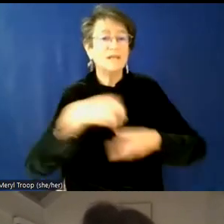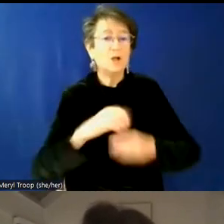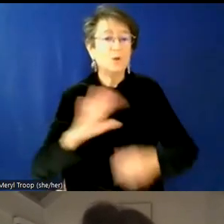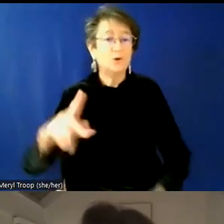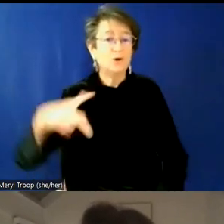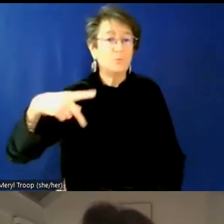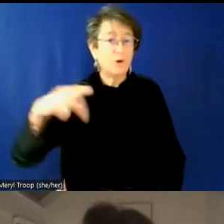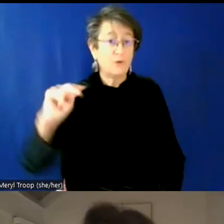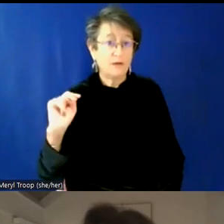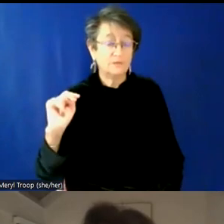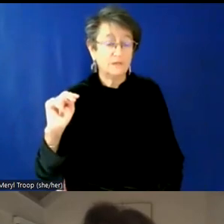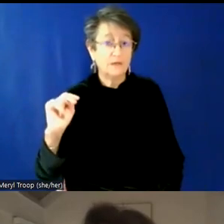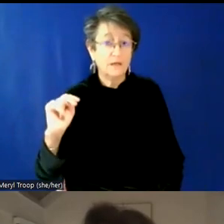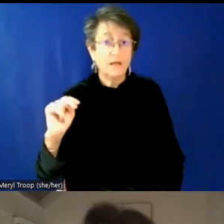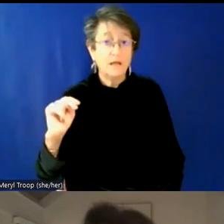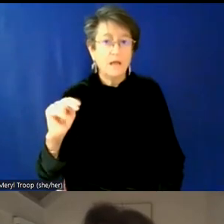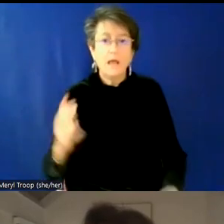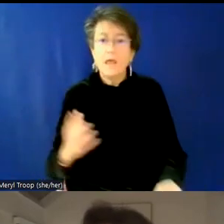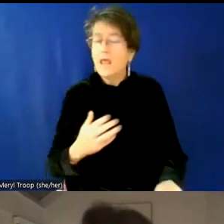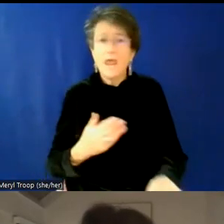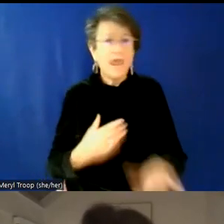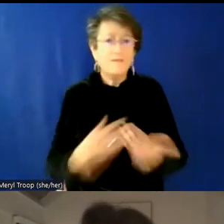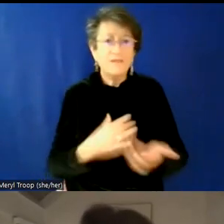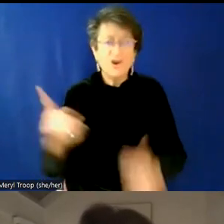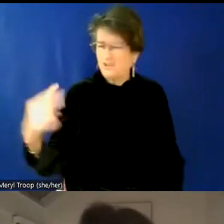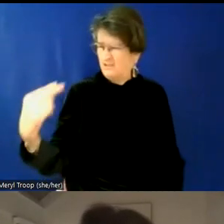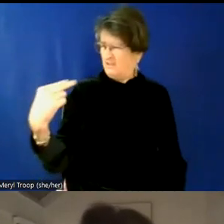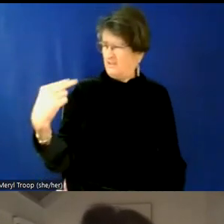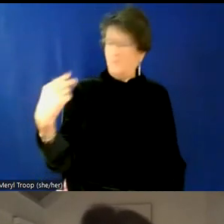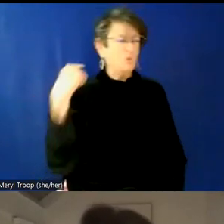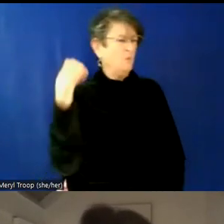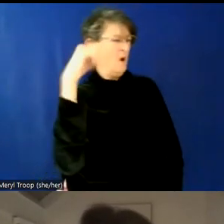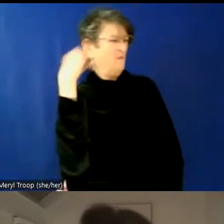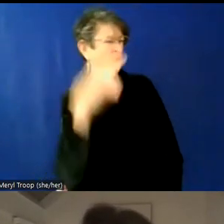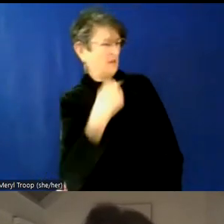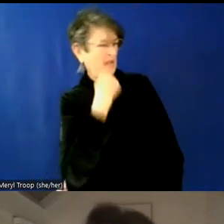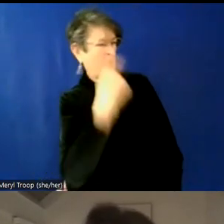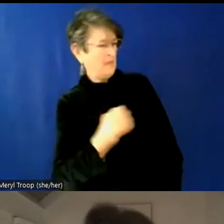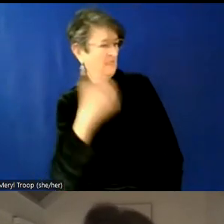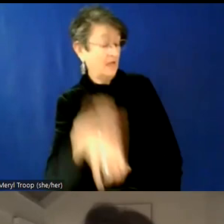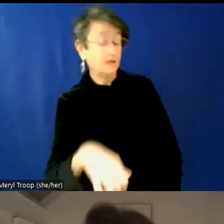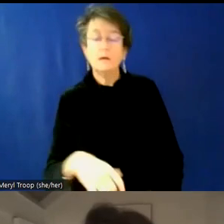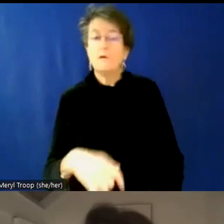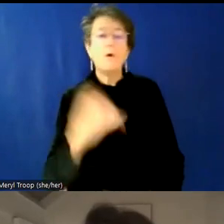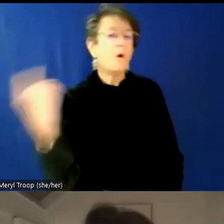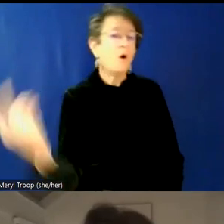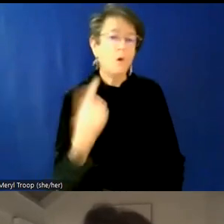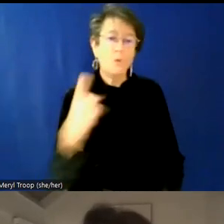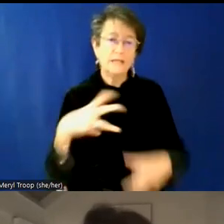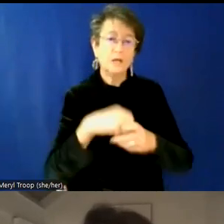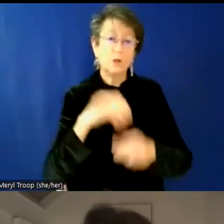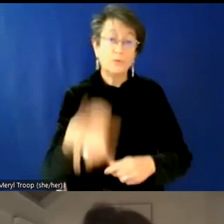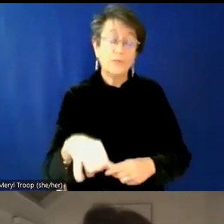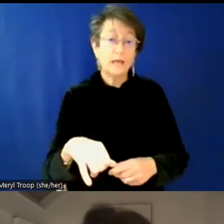even if the other parties look at you, like you have 12 heads, um, always include them because you're, you're, you're just helping to